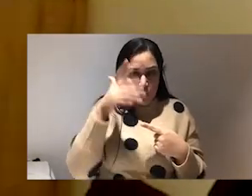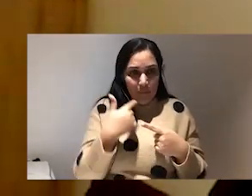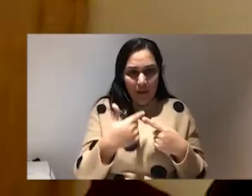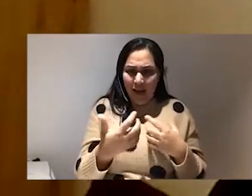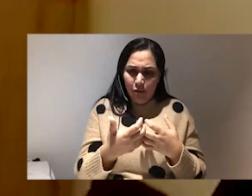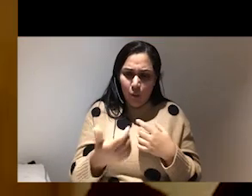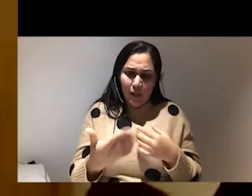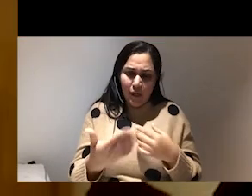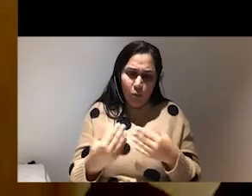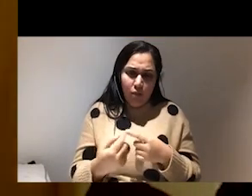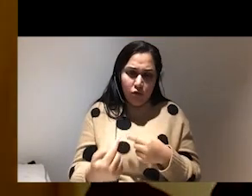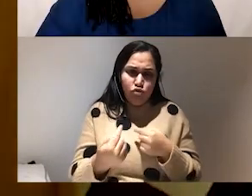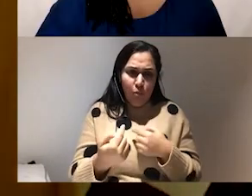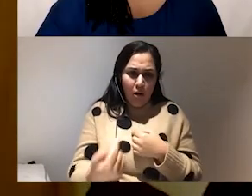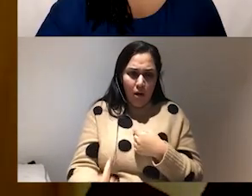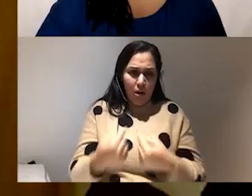And that really resonated with me because